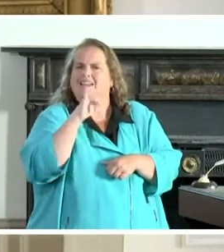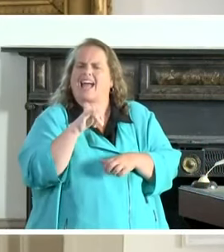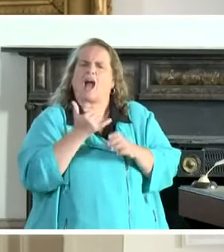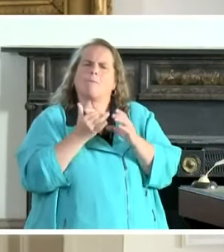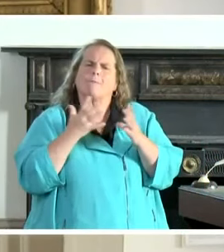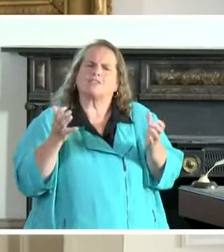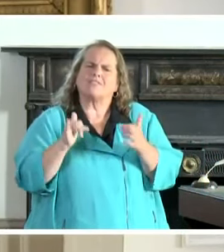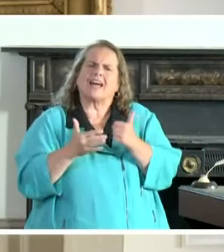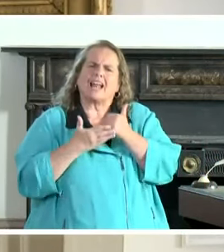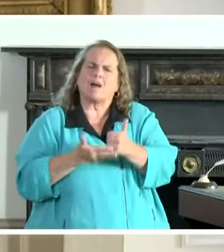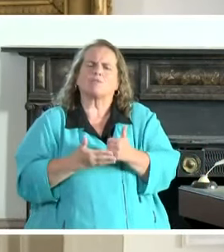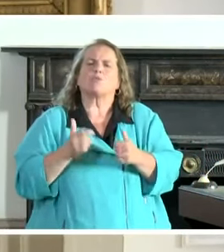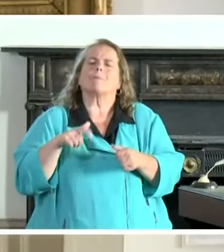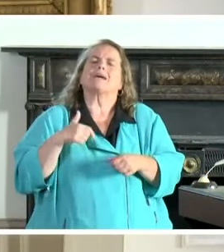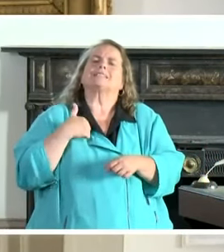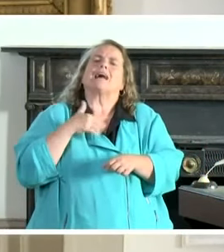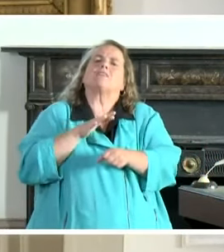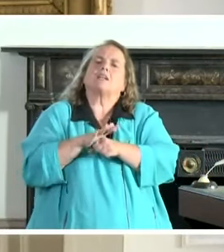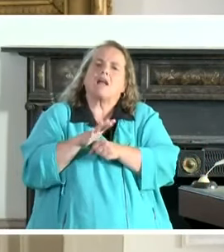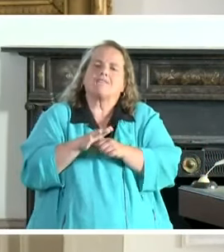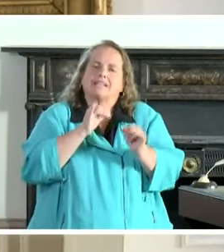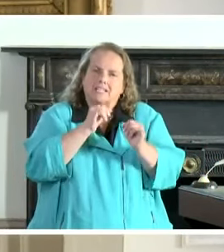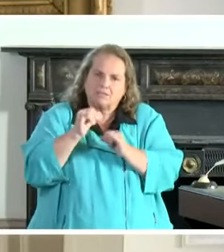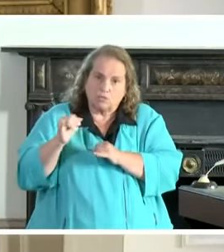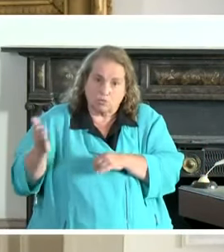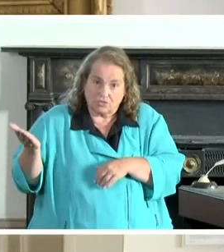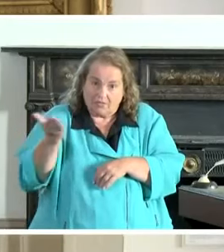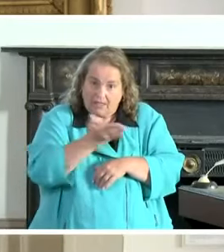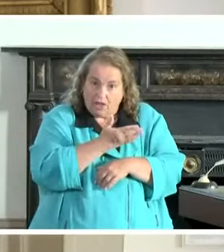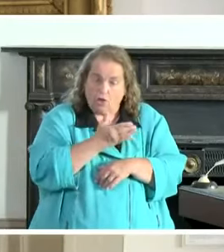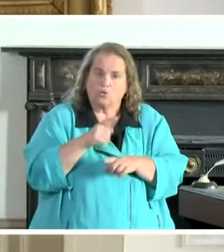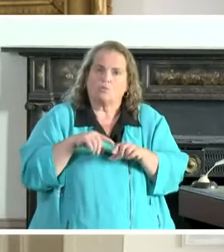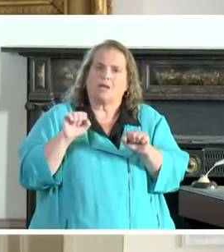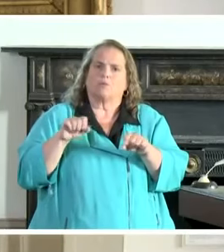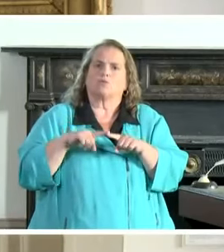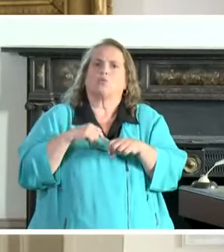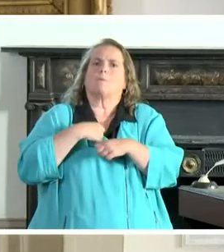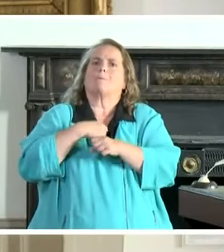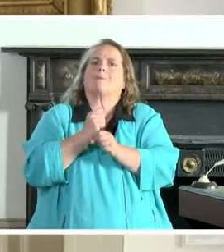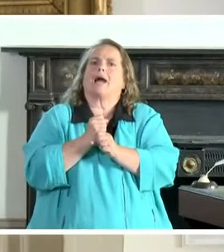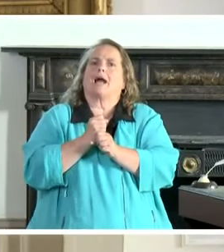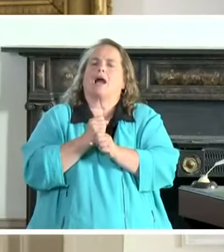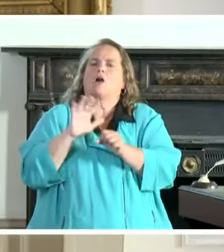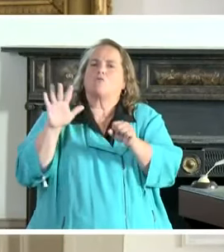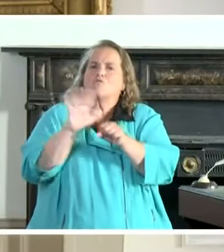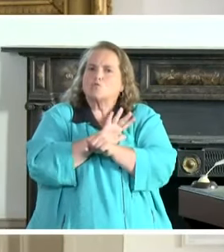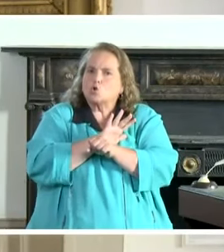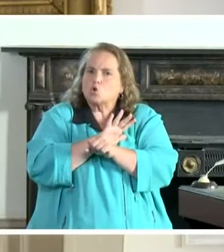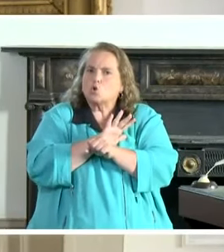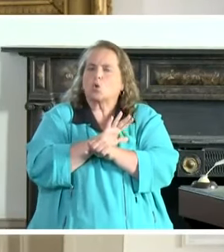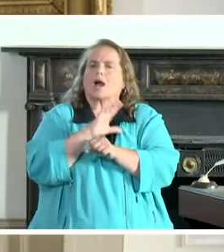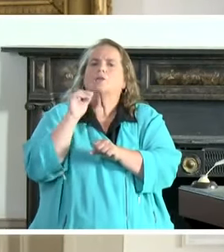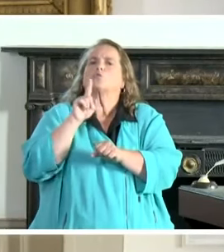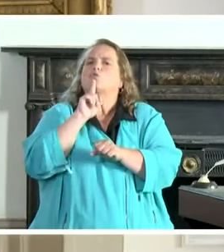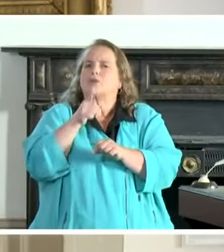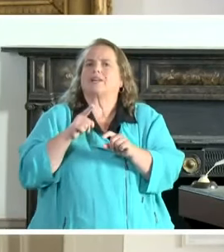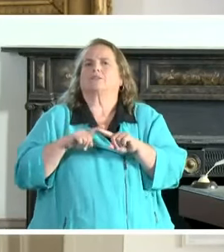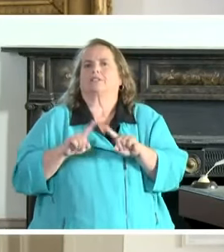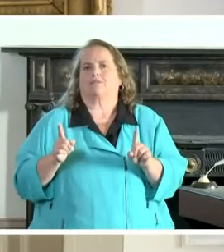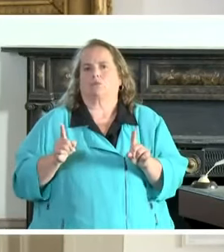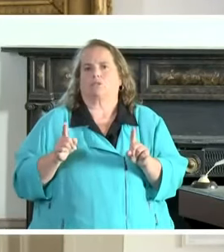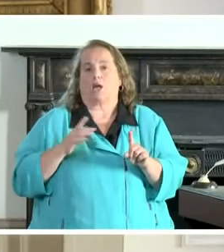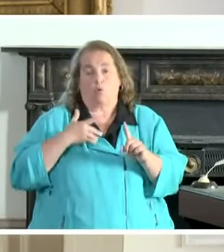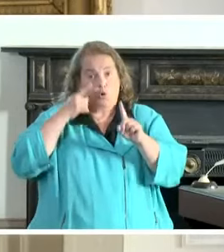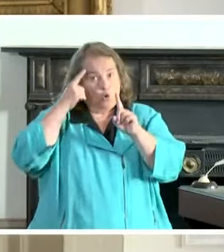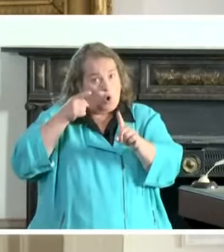So we want to have enough individuals there to be able to make a full and real difference. Our